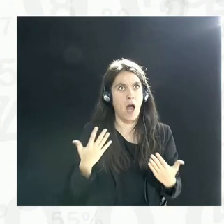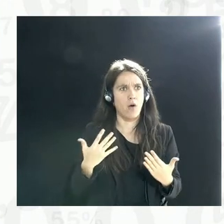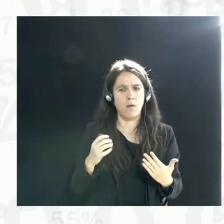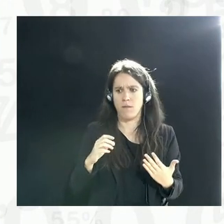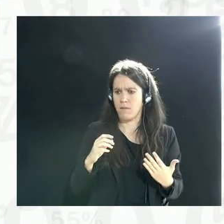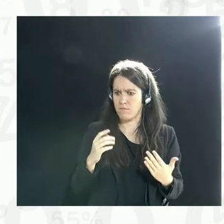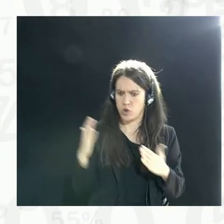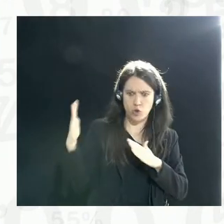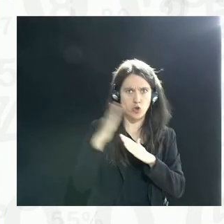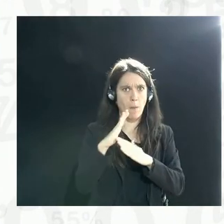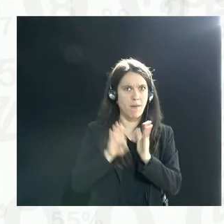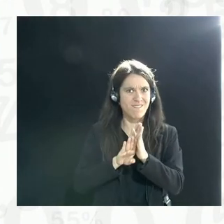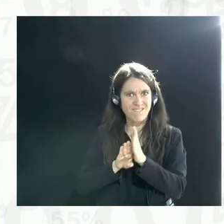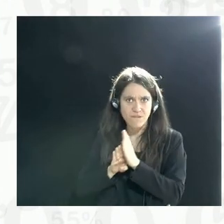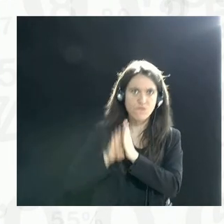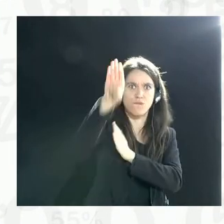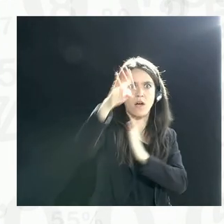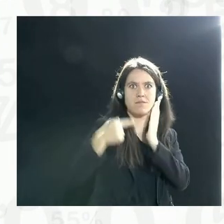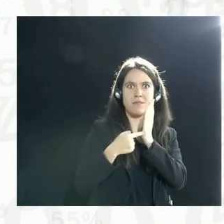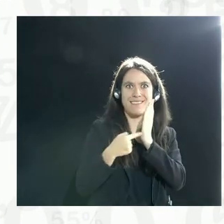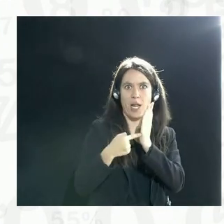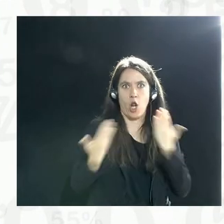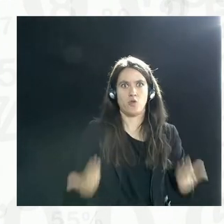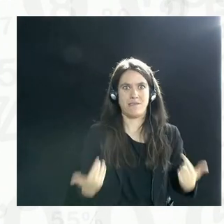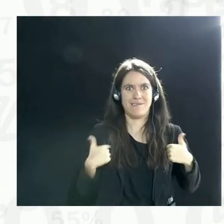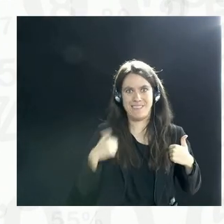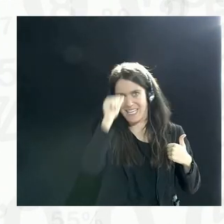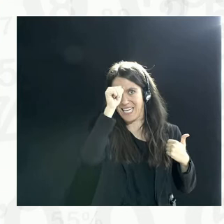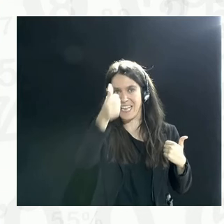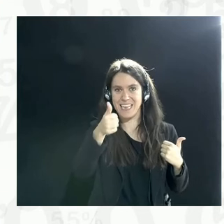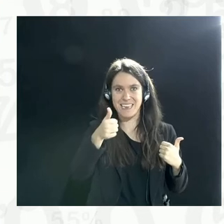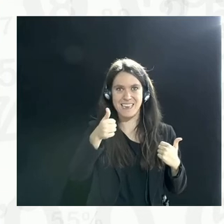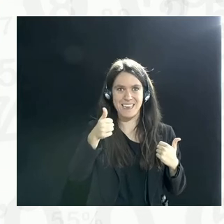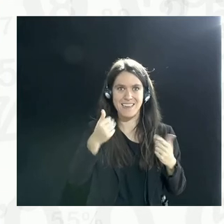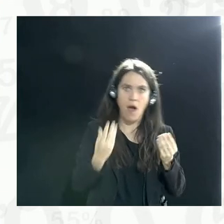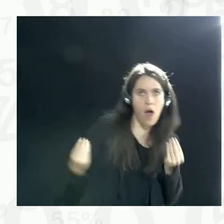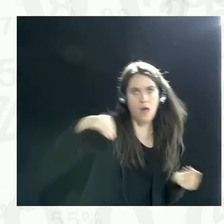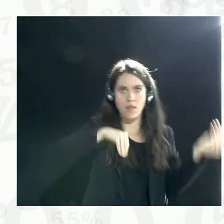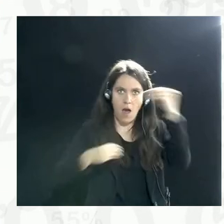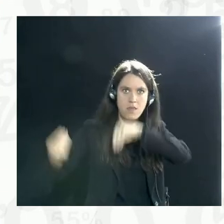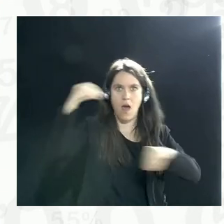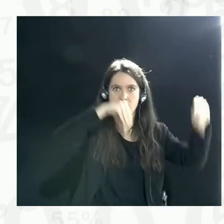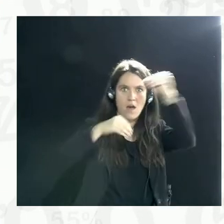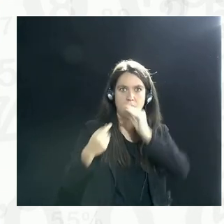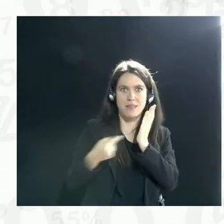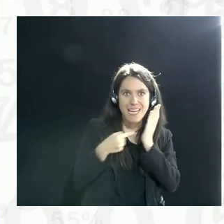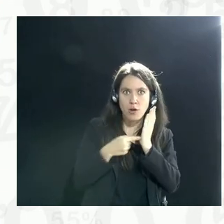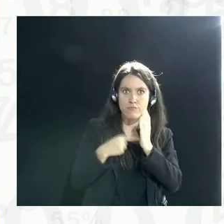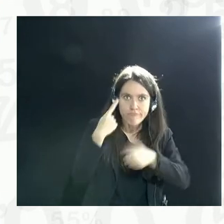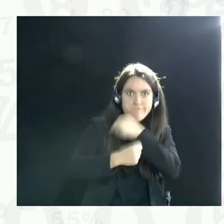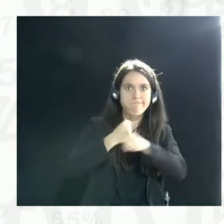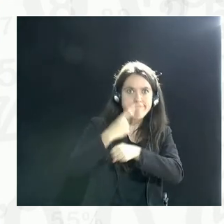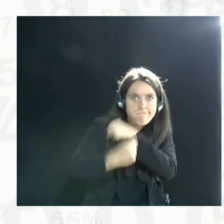major country in the world, adding a number of telecom subscribers being added every year.